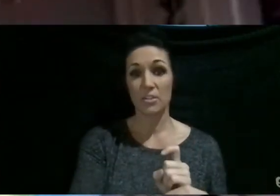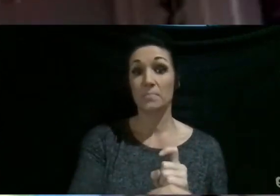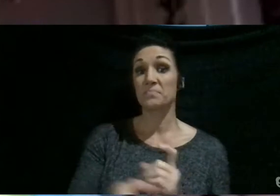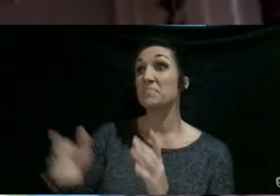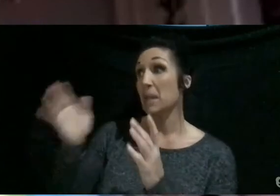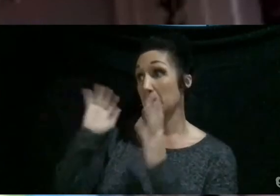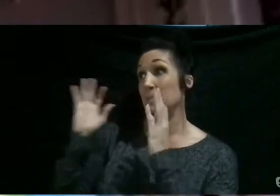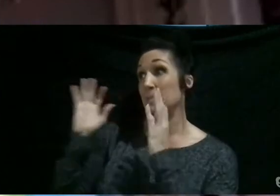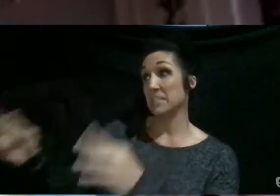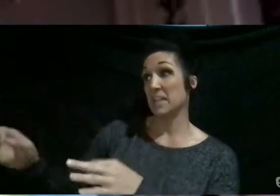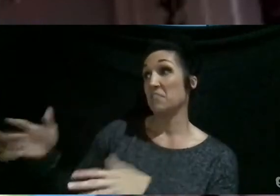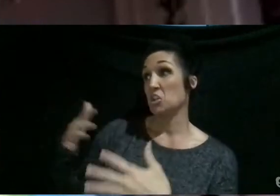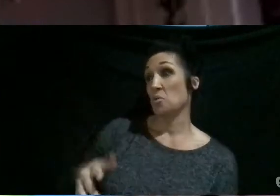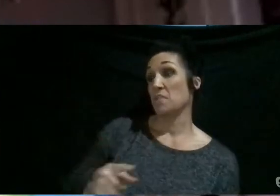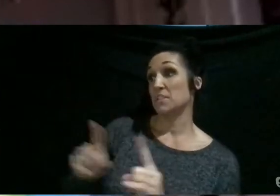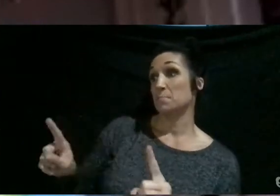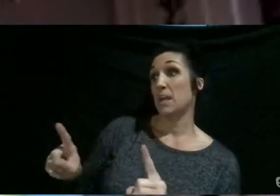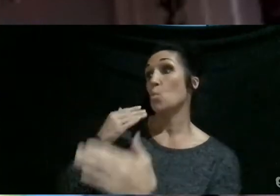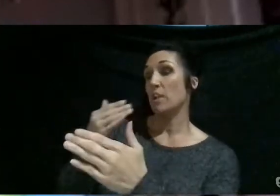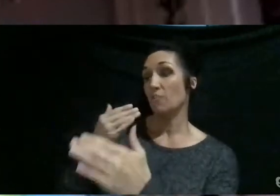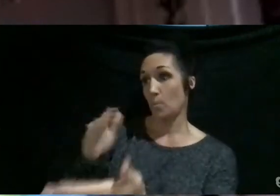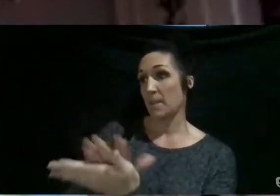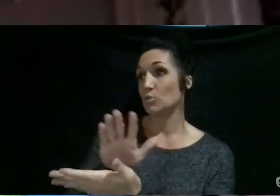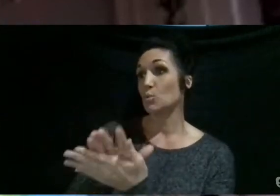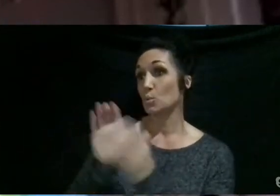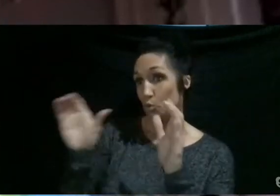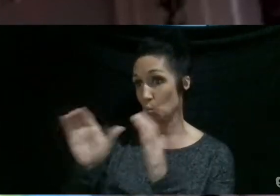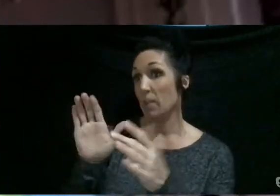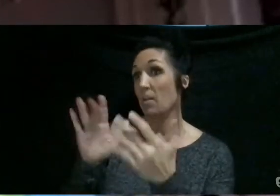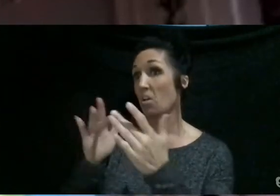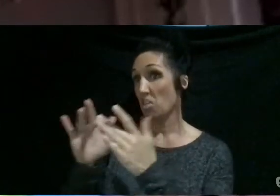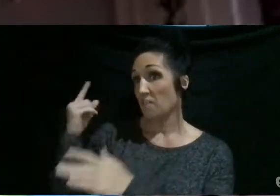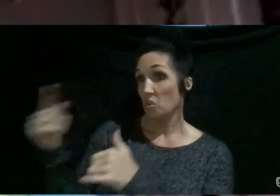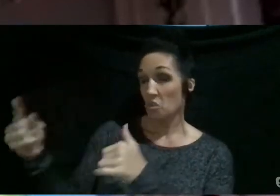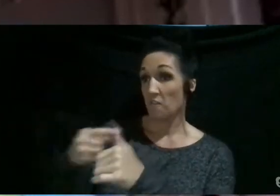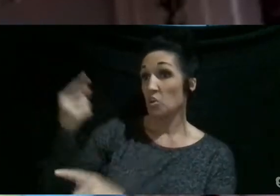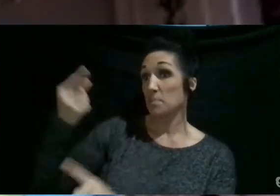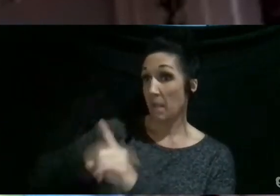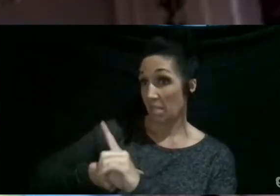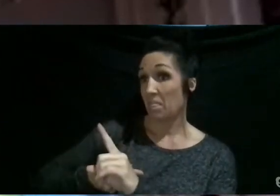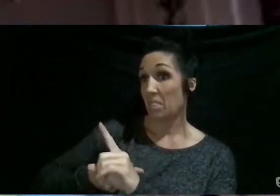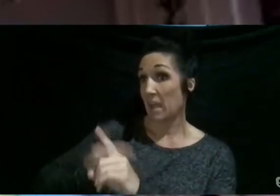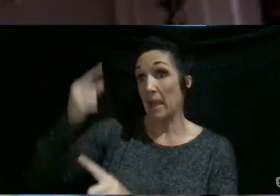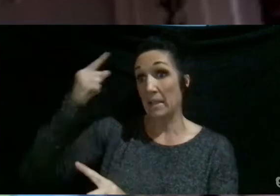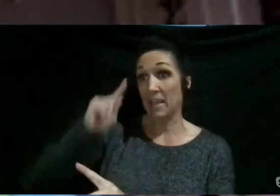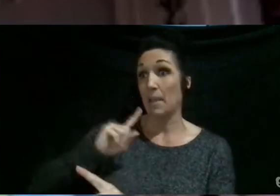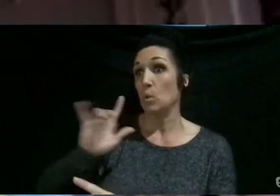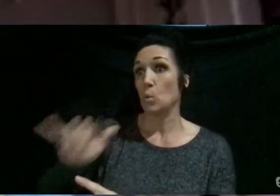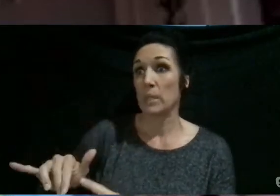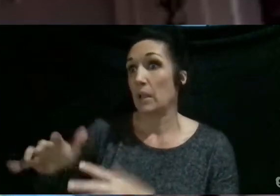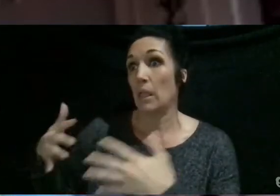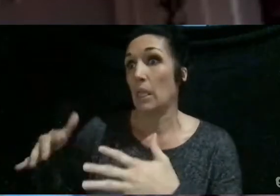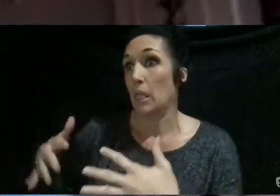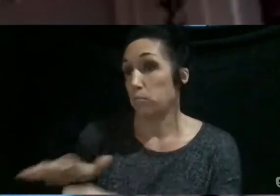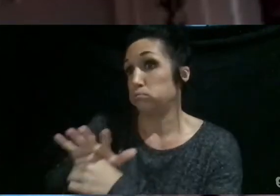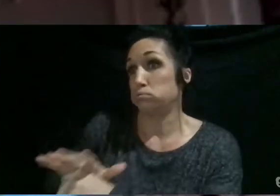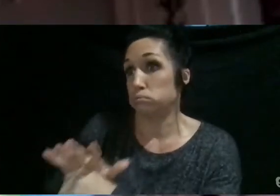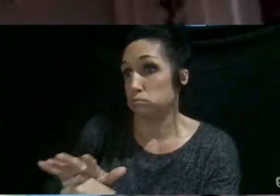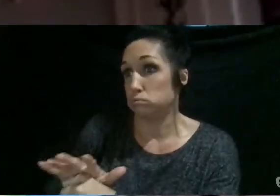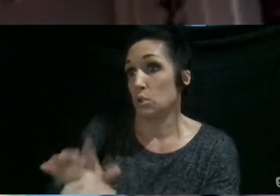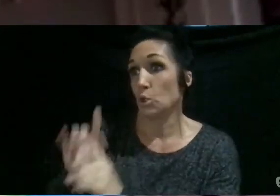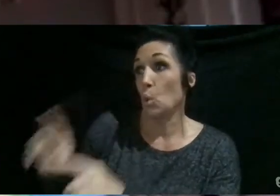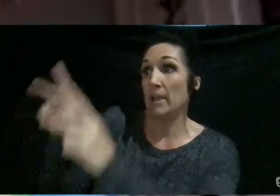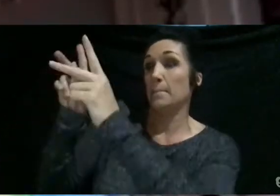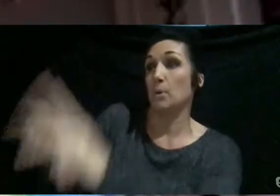nervous, but also grateful that my school is doing online for the first month because I think I'd be, like, extra anxious and stressed going back to in person.